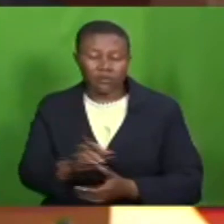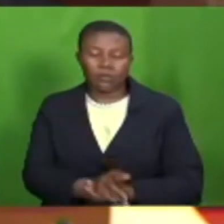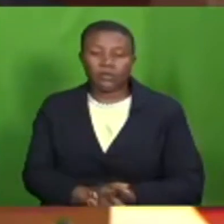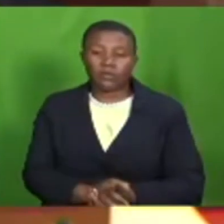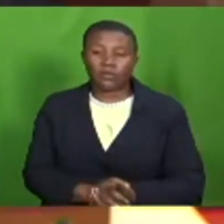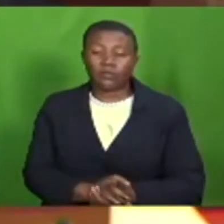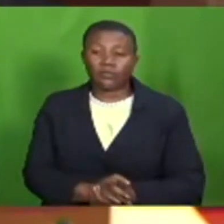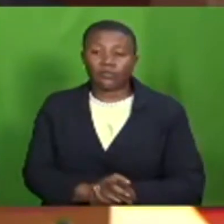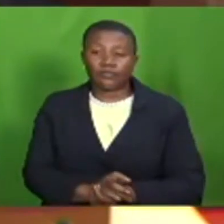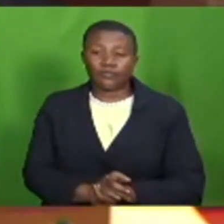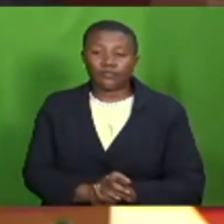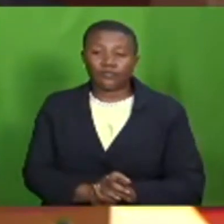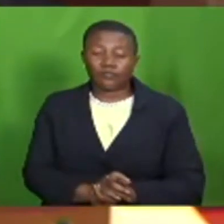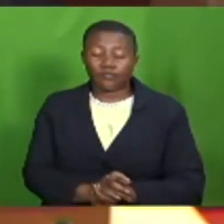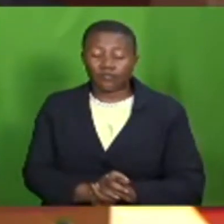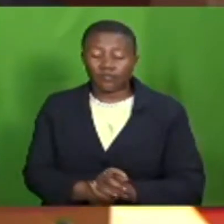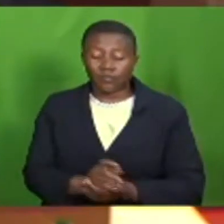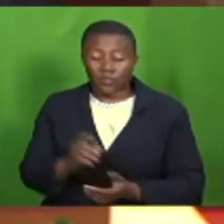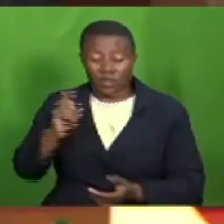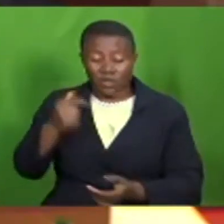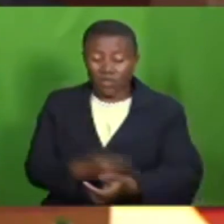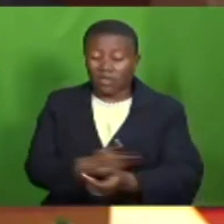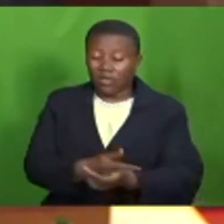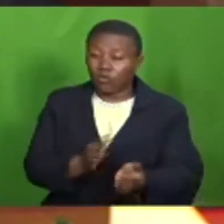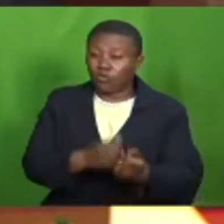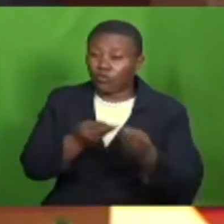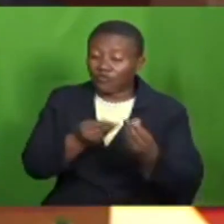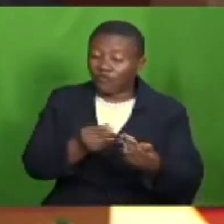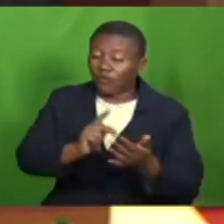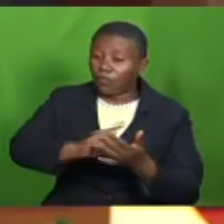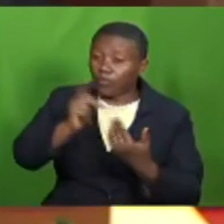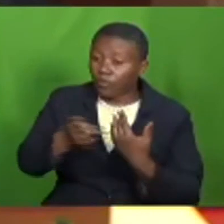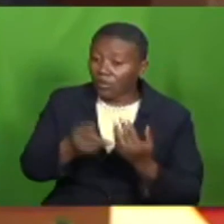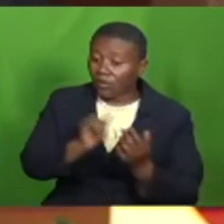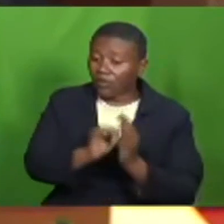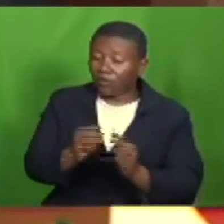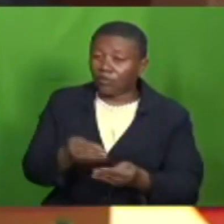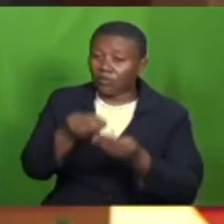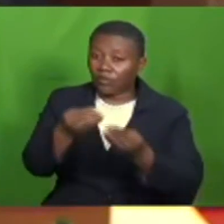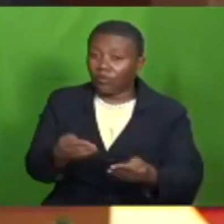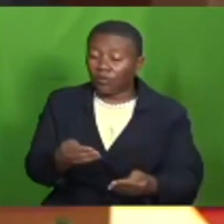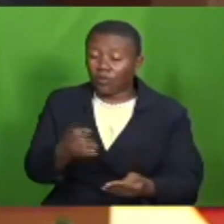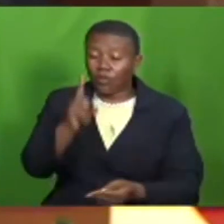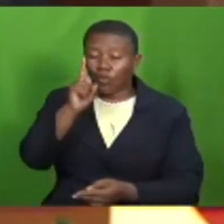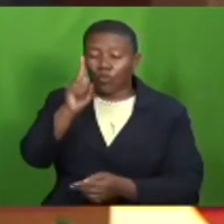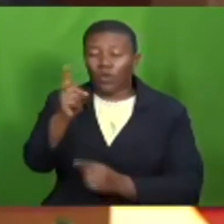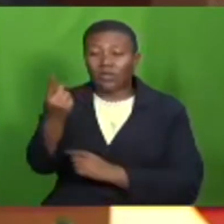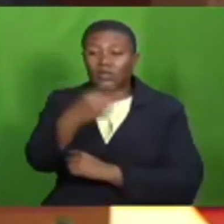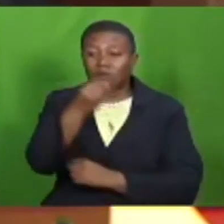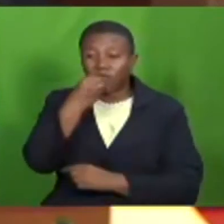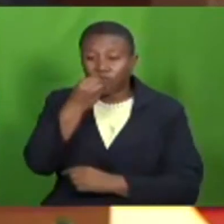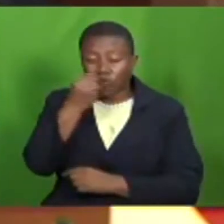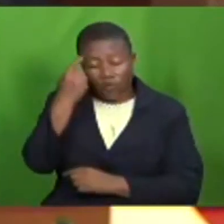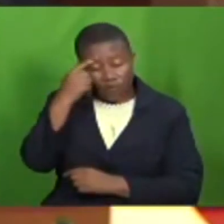Mr. Speaker, the Ghana School Feeding Programme, which provides one hot nutritious meal each year for 3